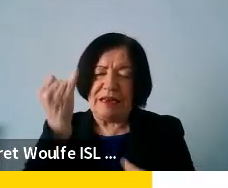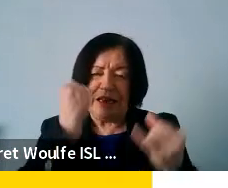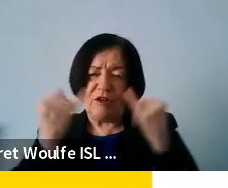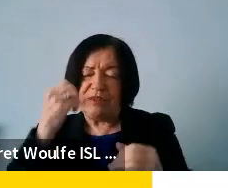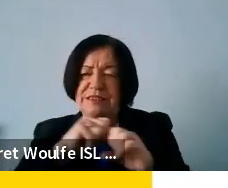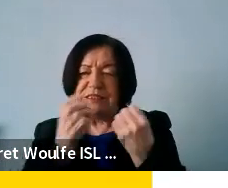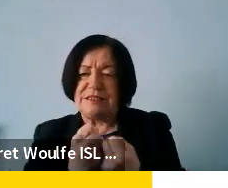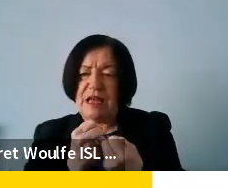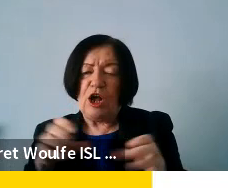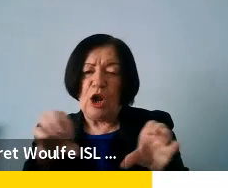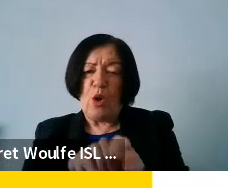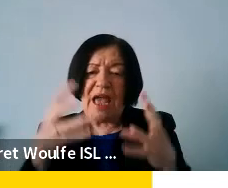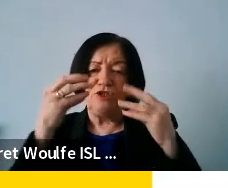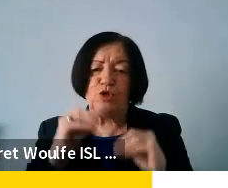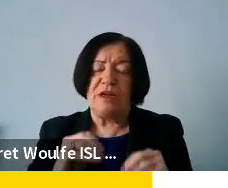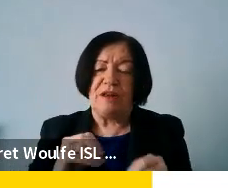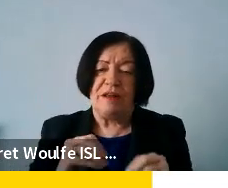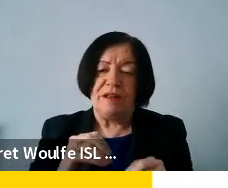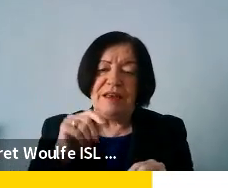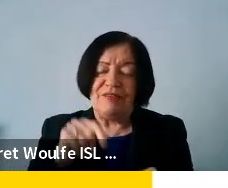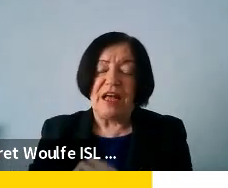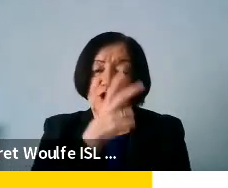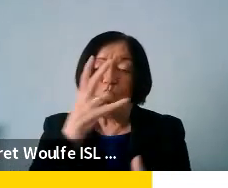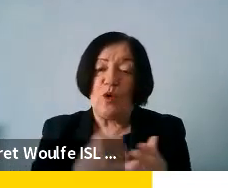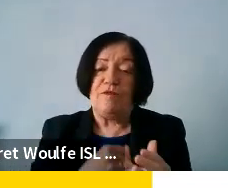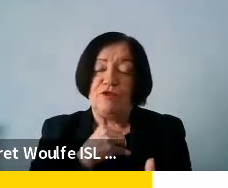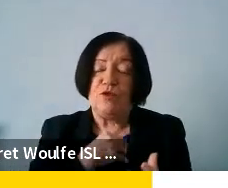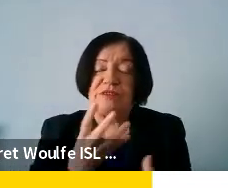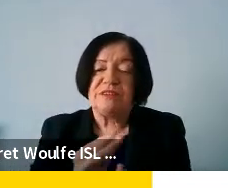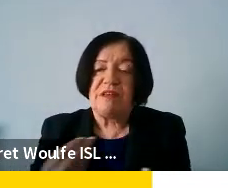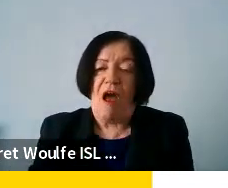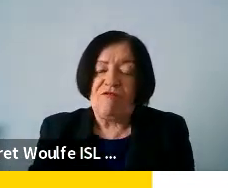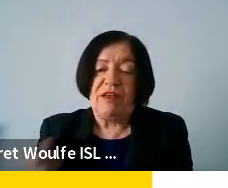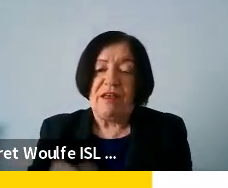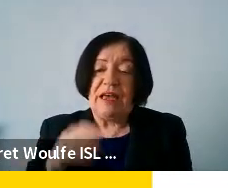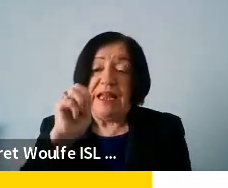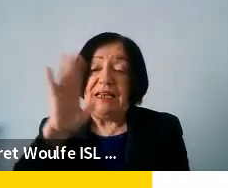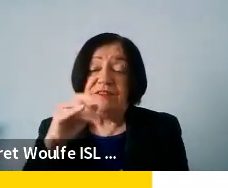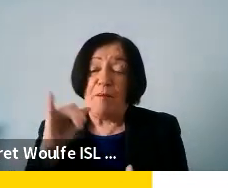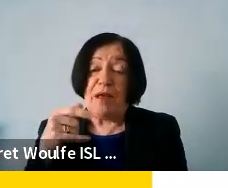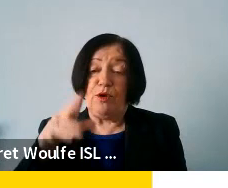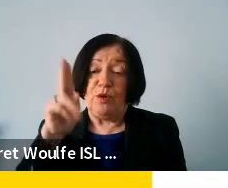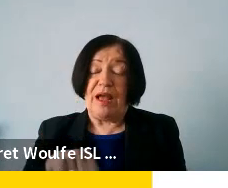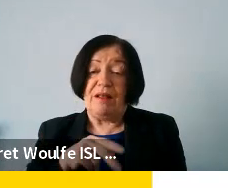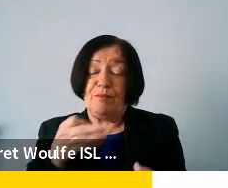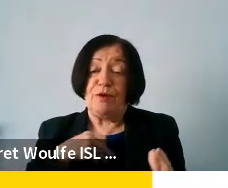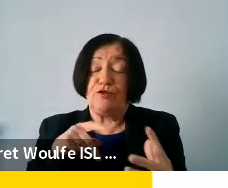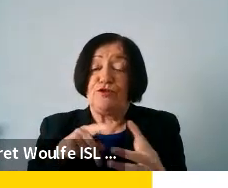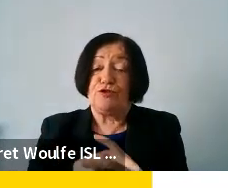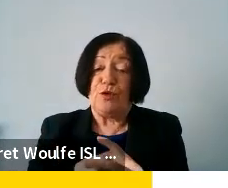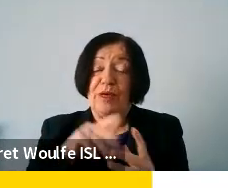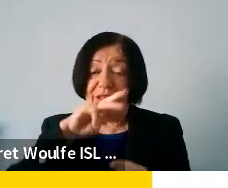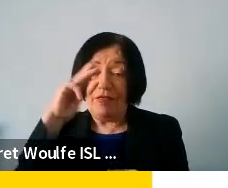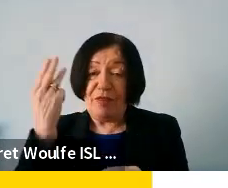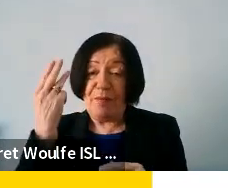inclusive education is a tougher question to solve. And, Lisa, maybe you can take us through the main